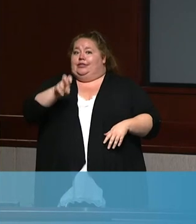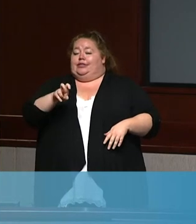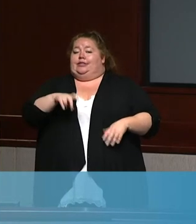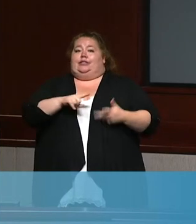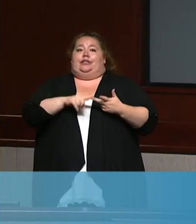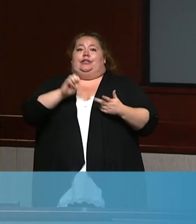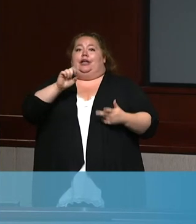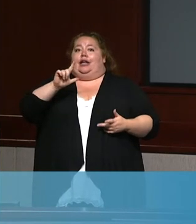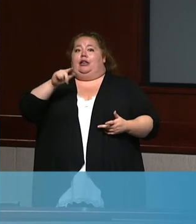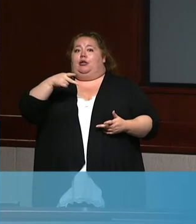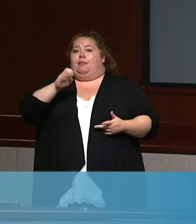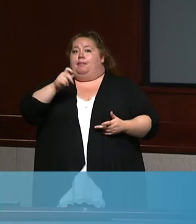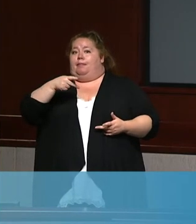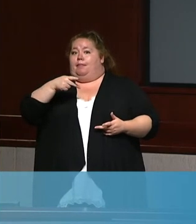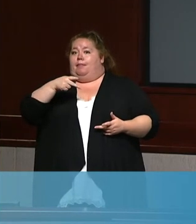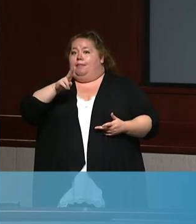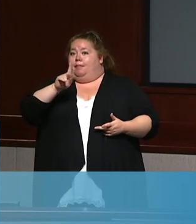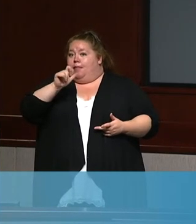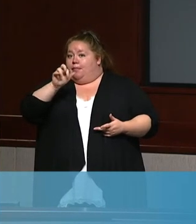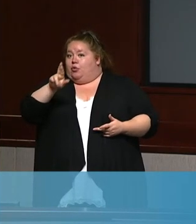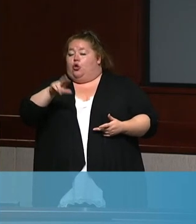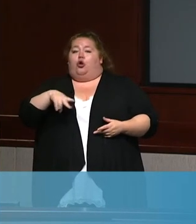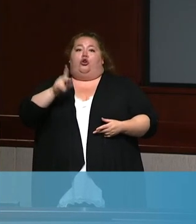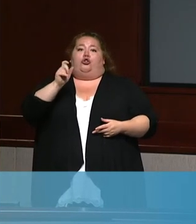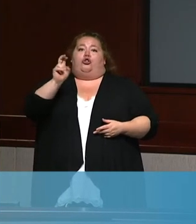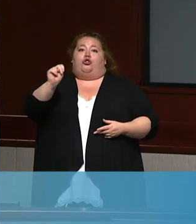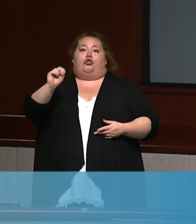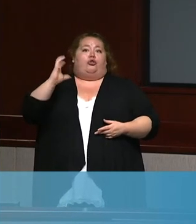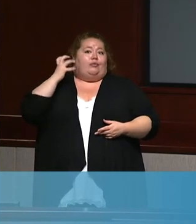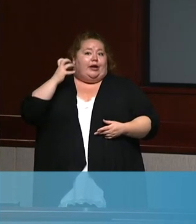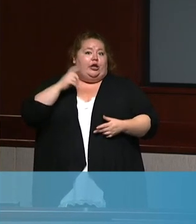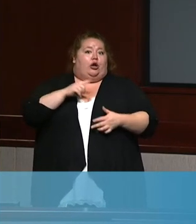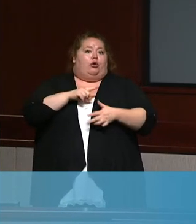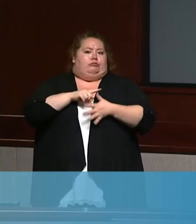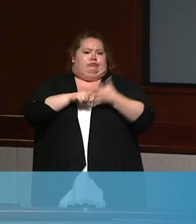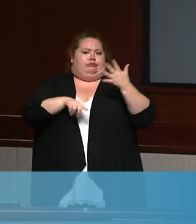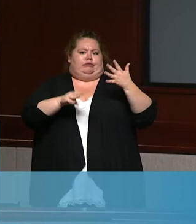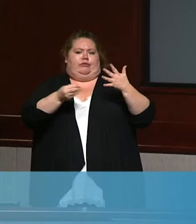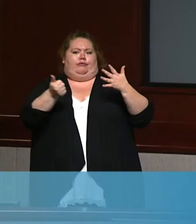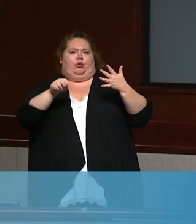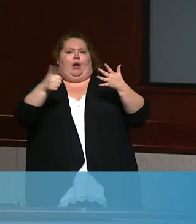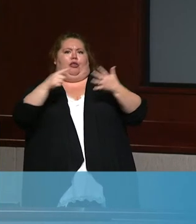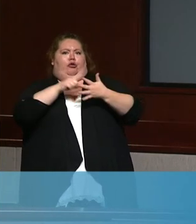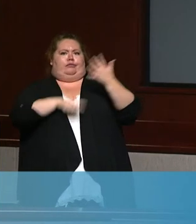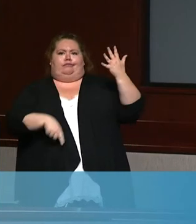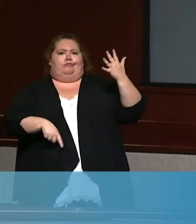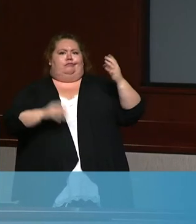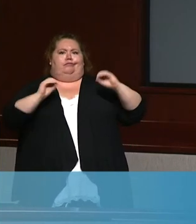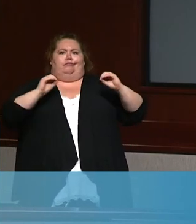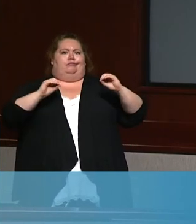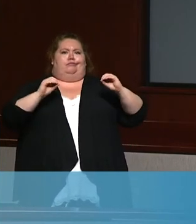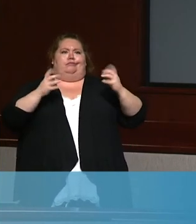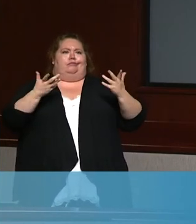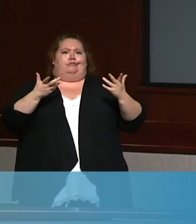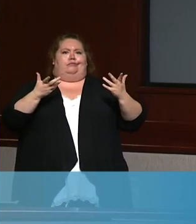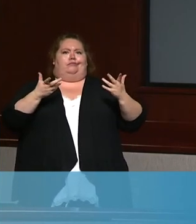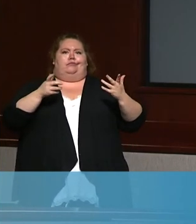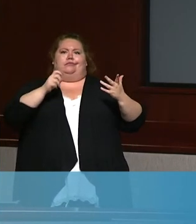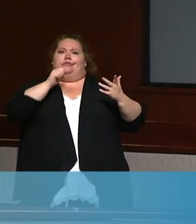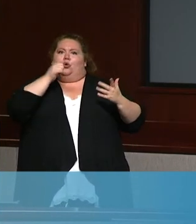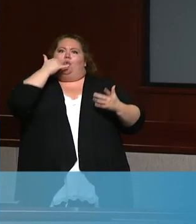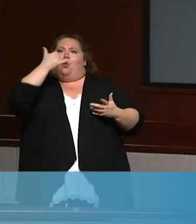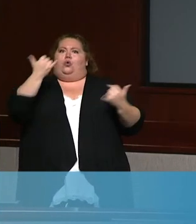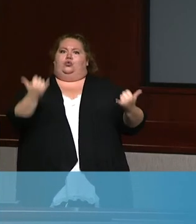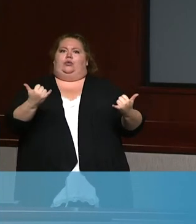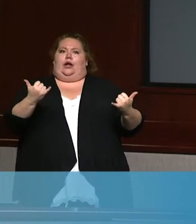Popular, and Kern Radio, uh, are, uh, not on the line and don't have questions. If you are on the line, uh,